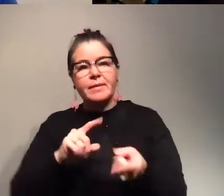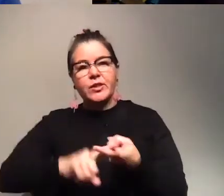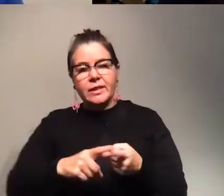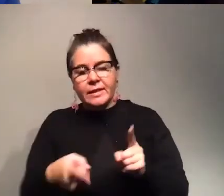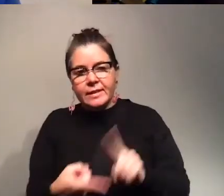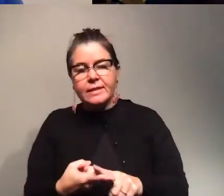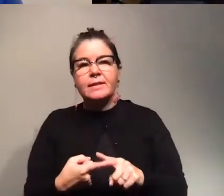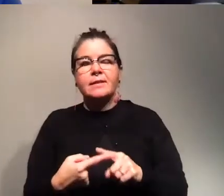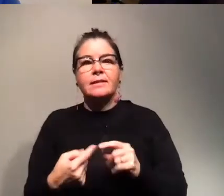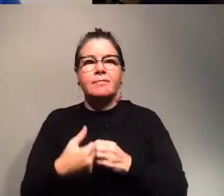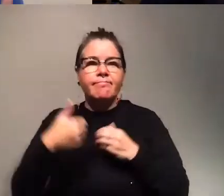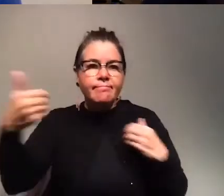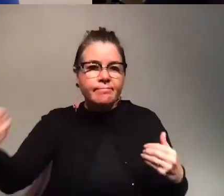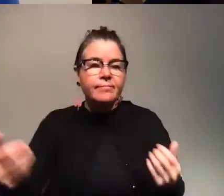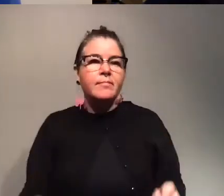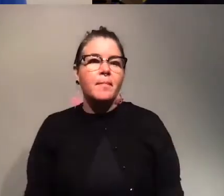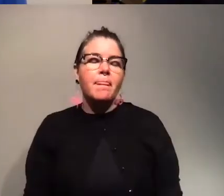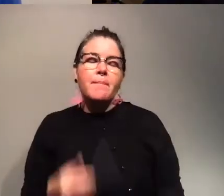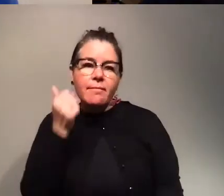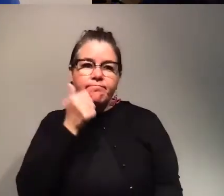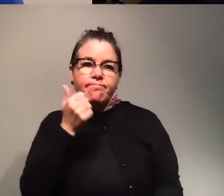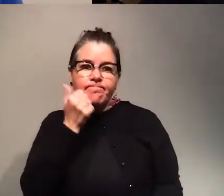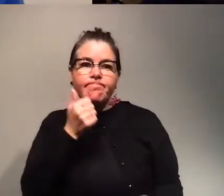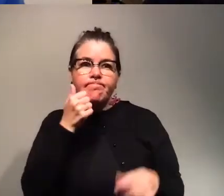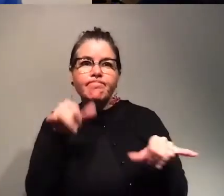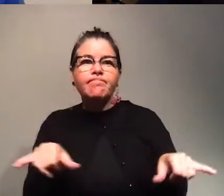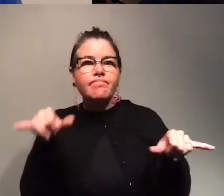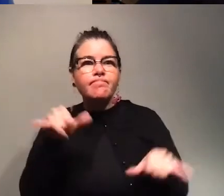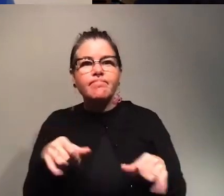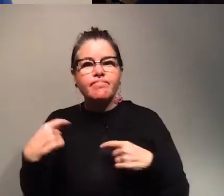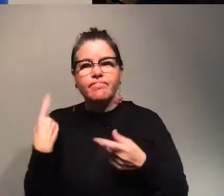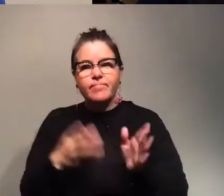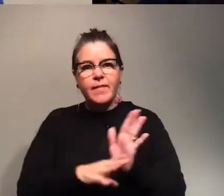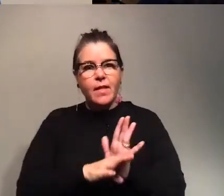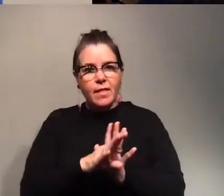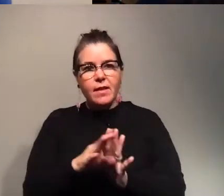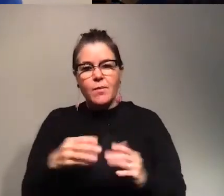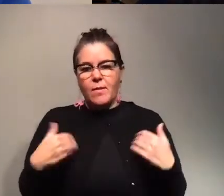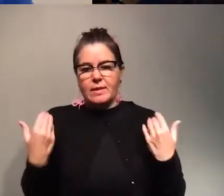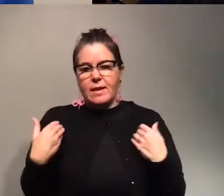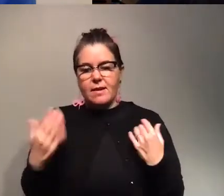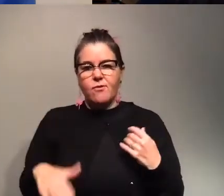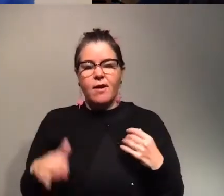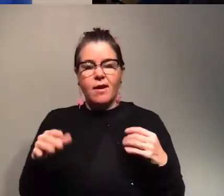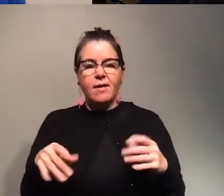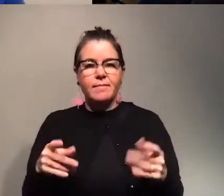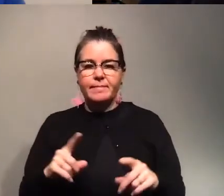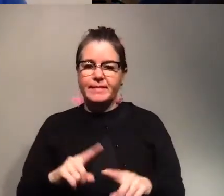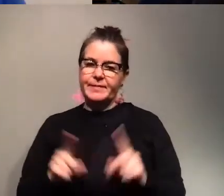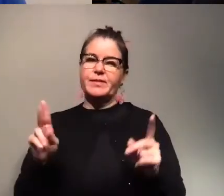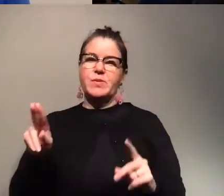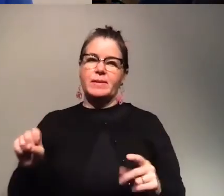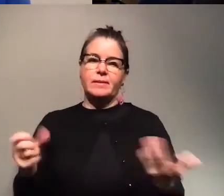all my daily routine that i develop over the years of over my youth years so